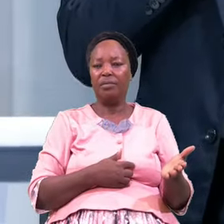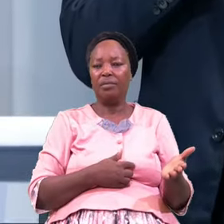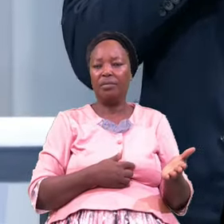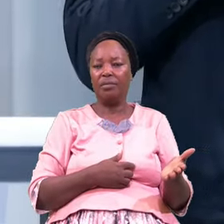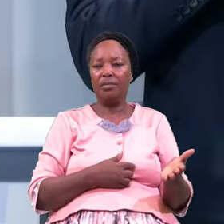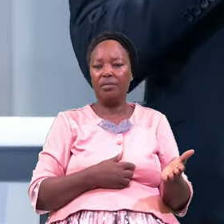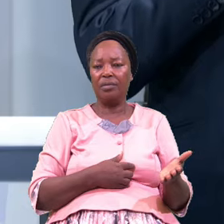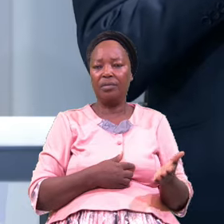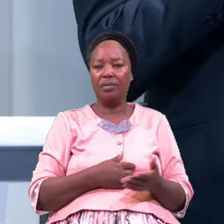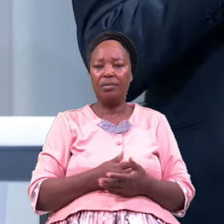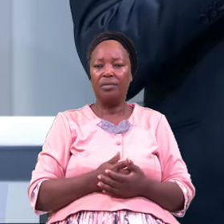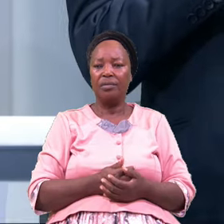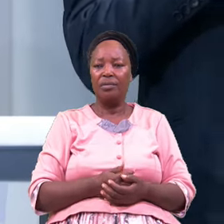East